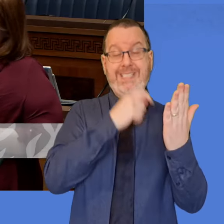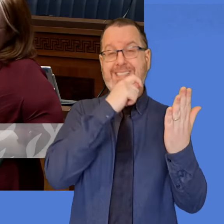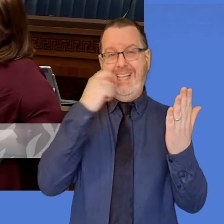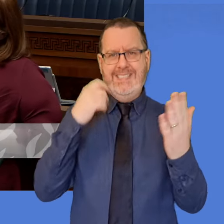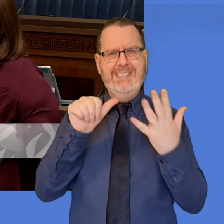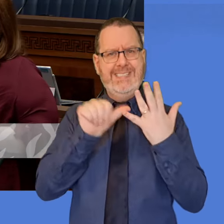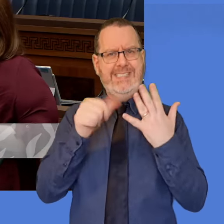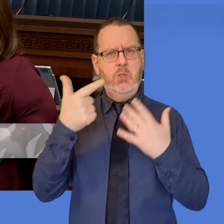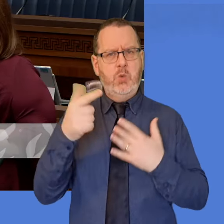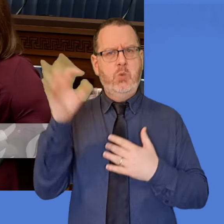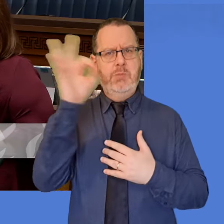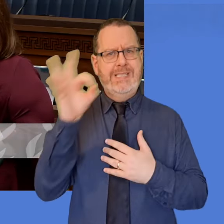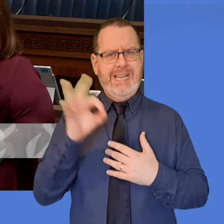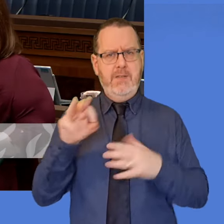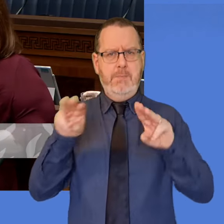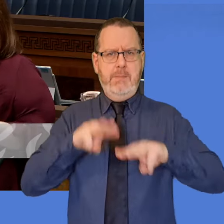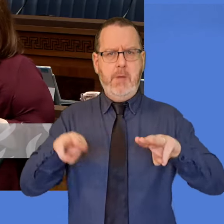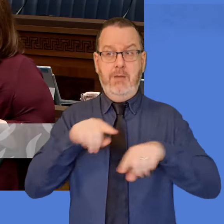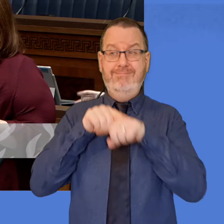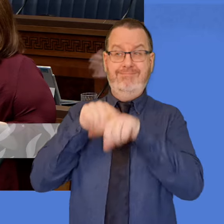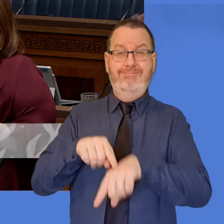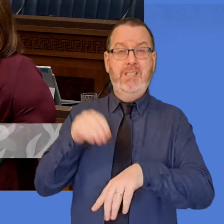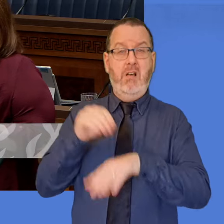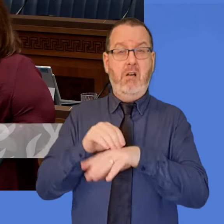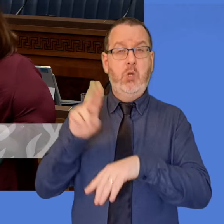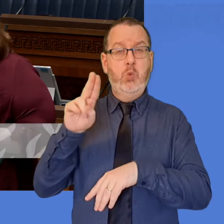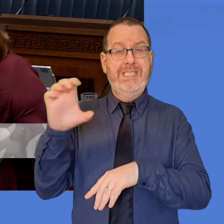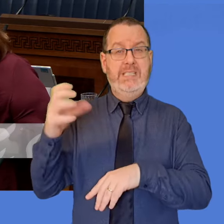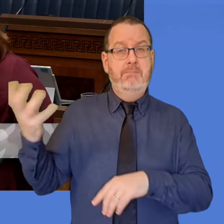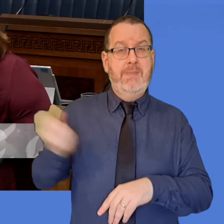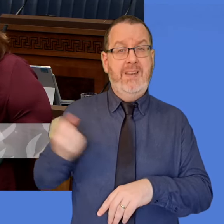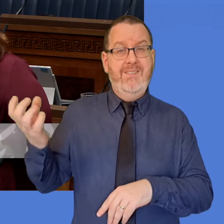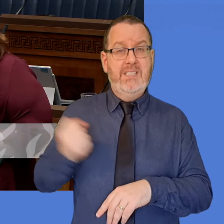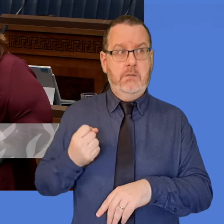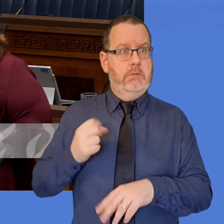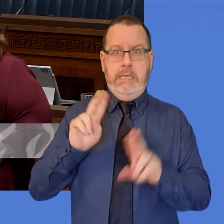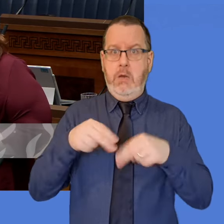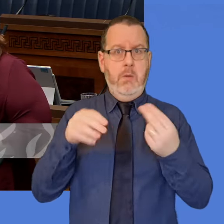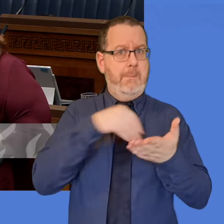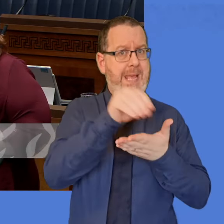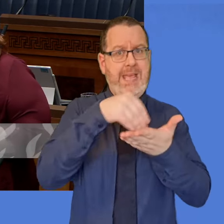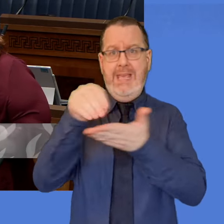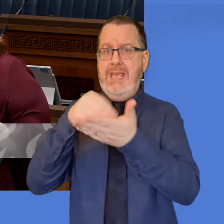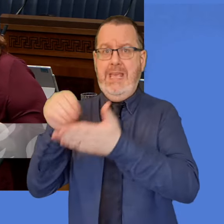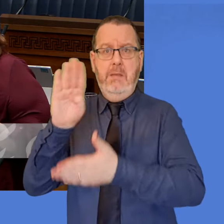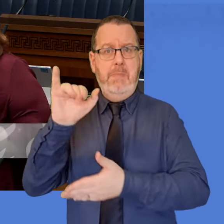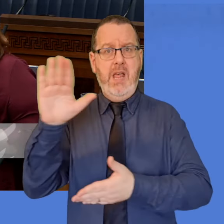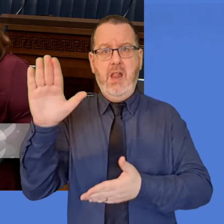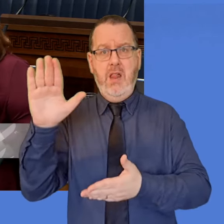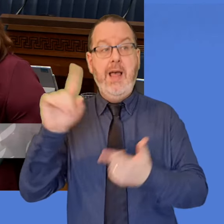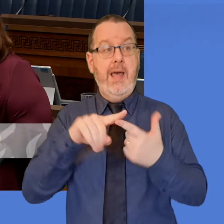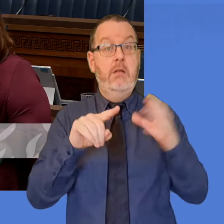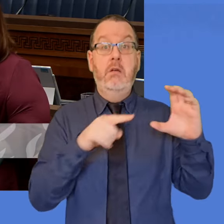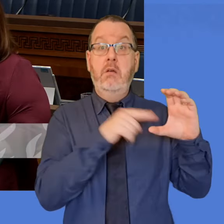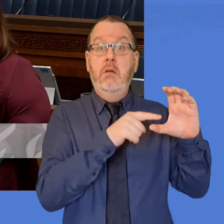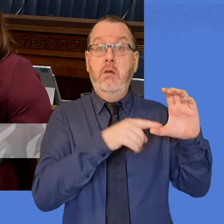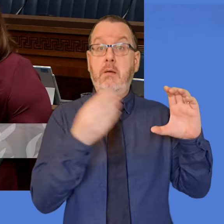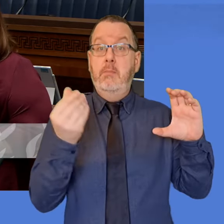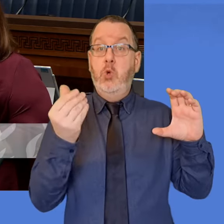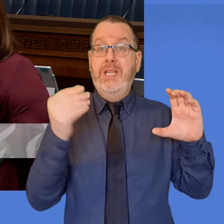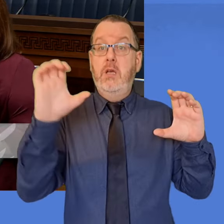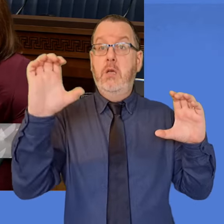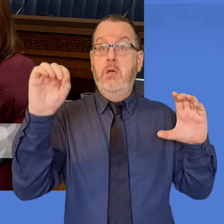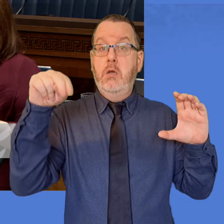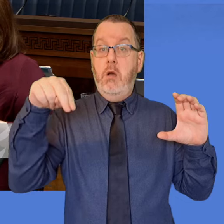in Northern Ireland have fallen behind on their bills, given the lack of uptake of the contingency